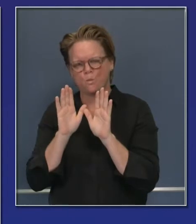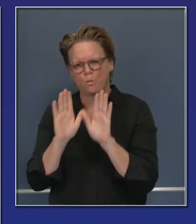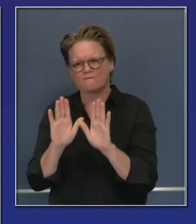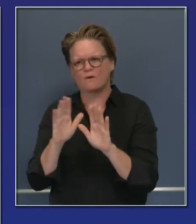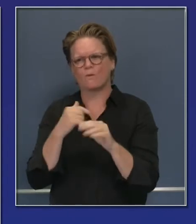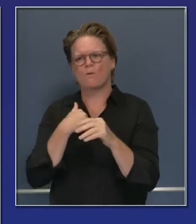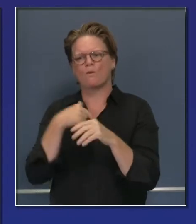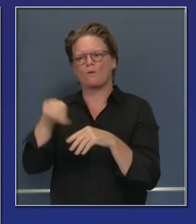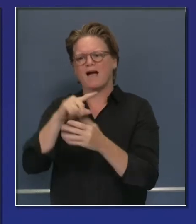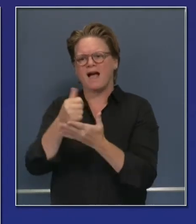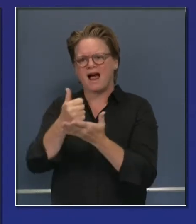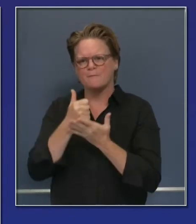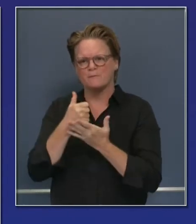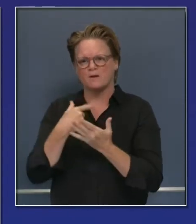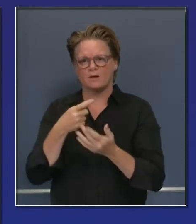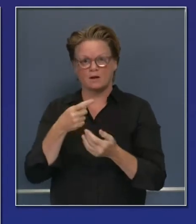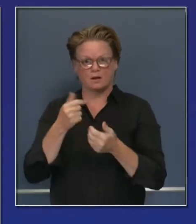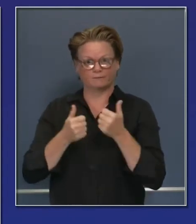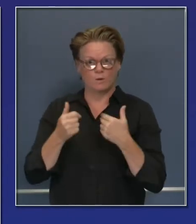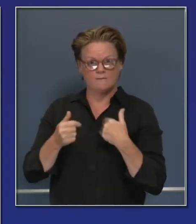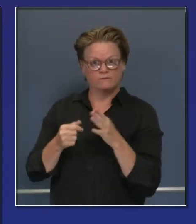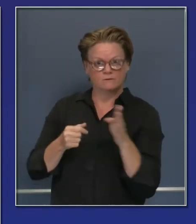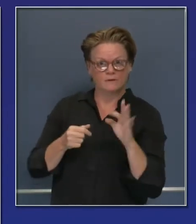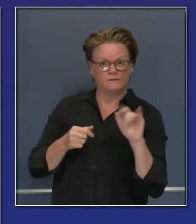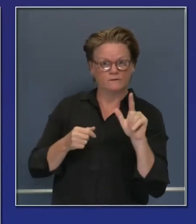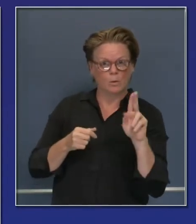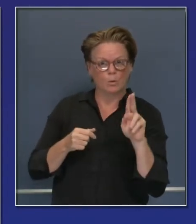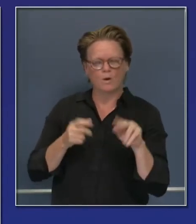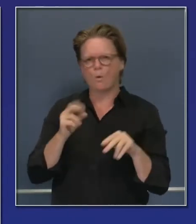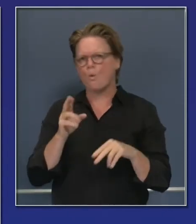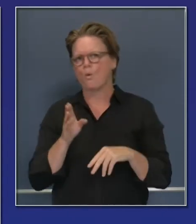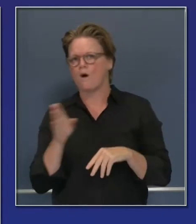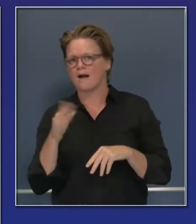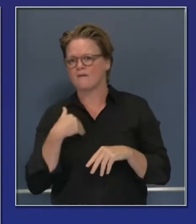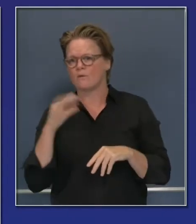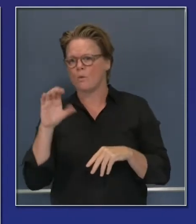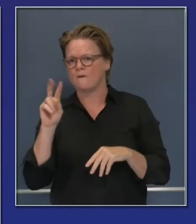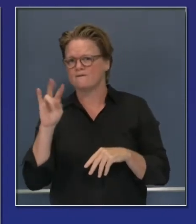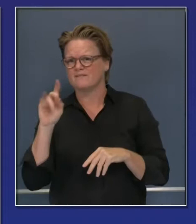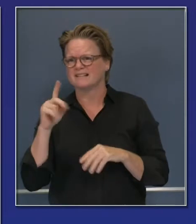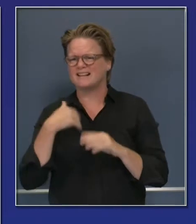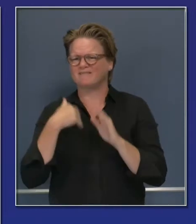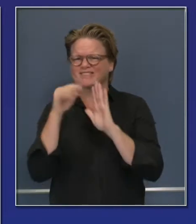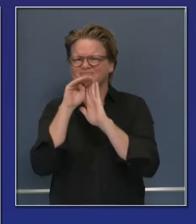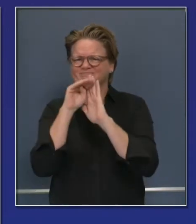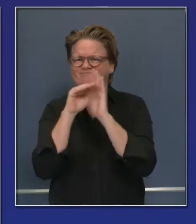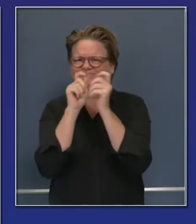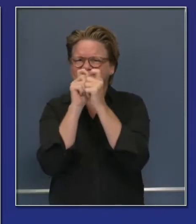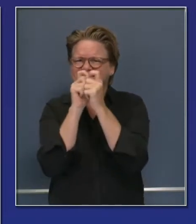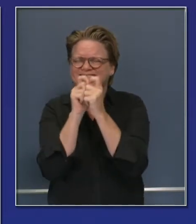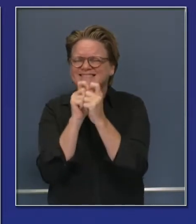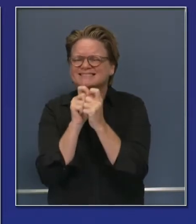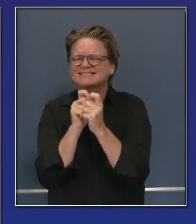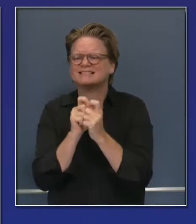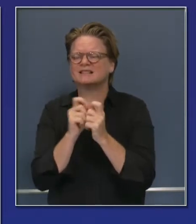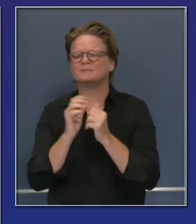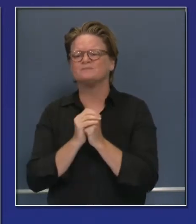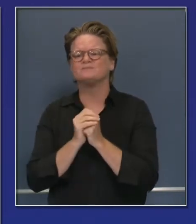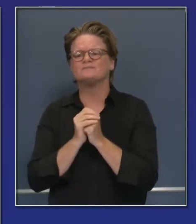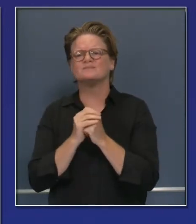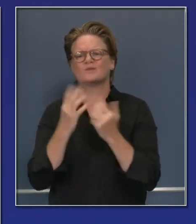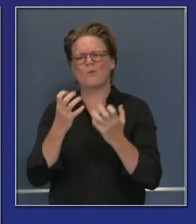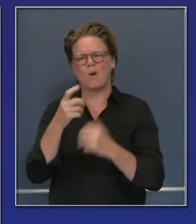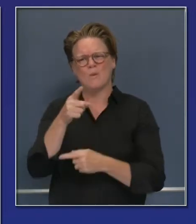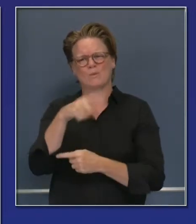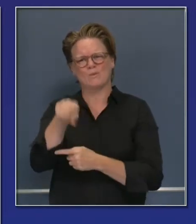diagnostically, as well as trying to track our epidemiology. I do have to take this occasion to urge everyone to get their flu shot. We want to prevent flu,